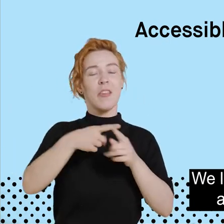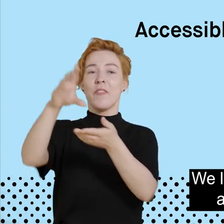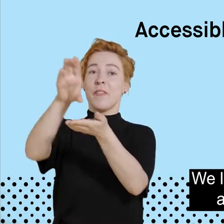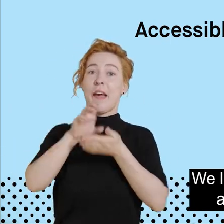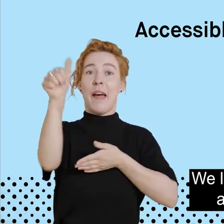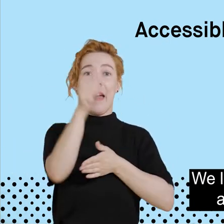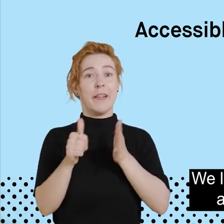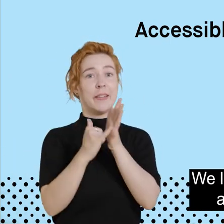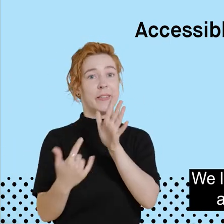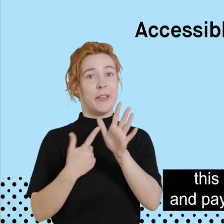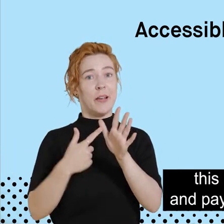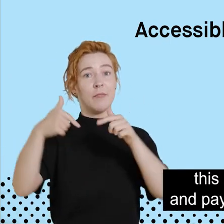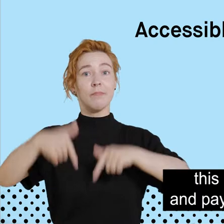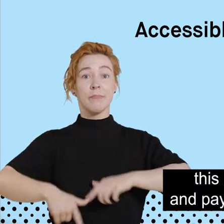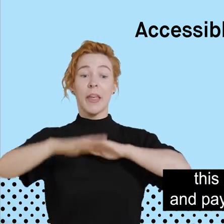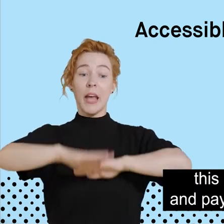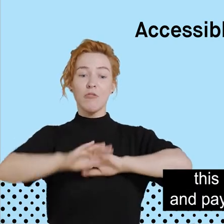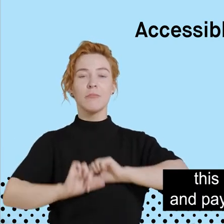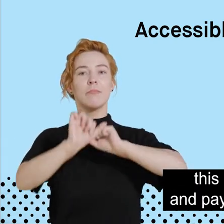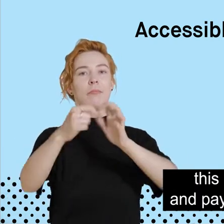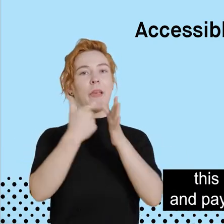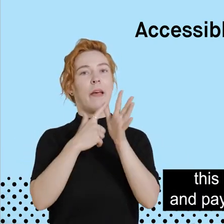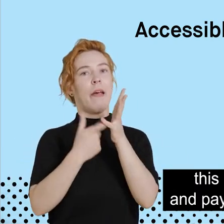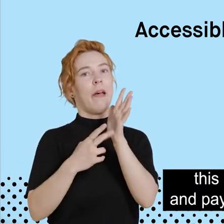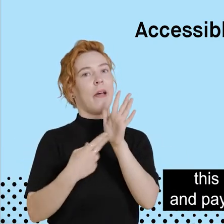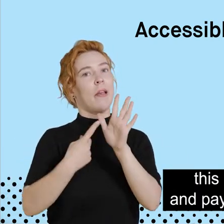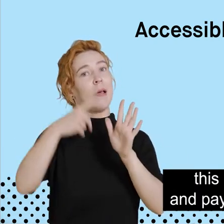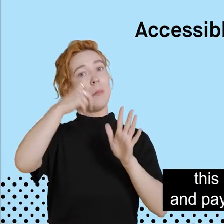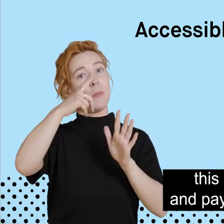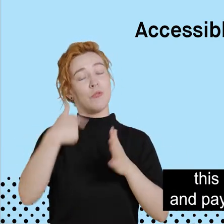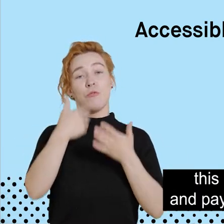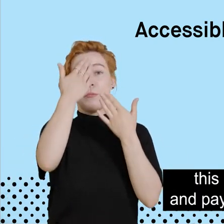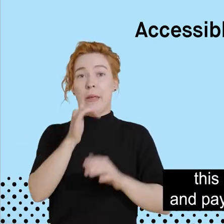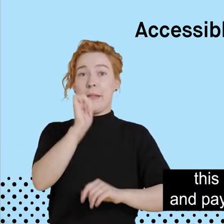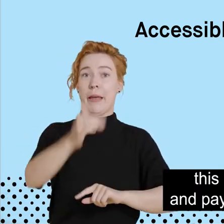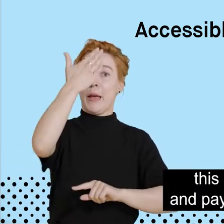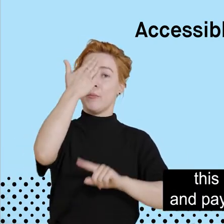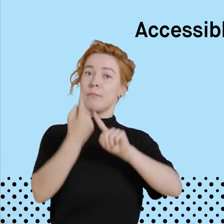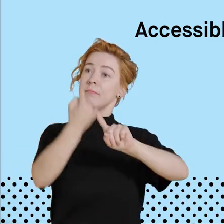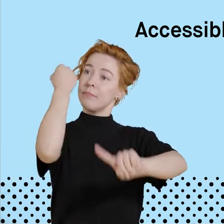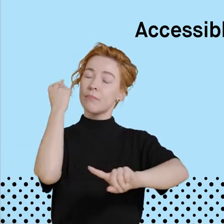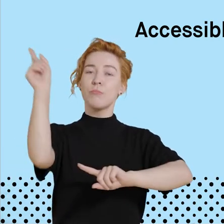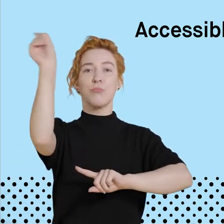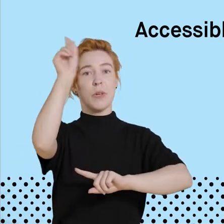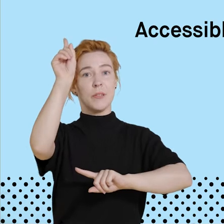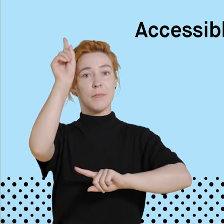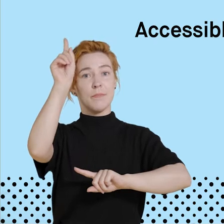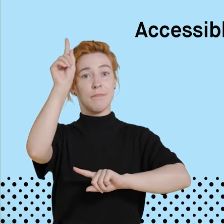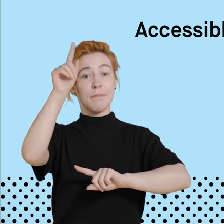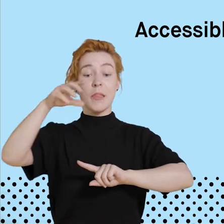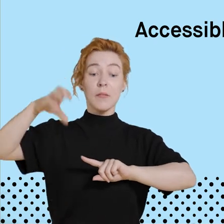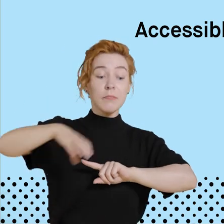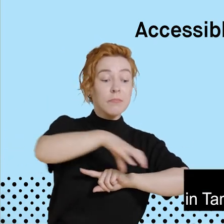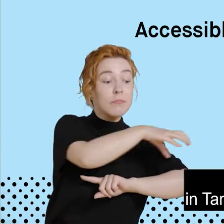Country and recognize the significance this land holds to the Kaurna people and pay respect to elders past and present. The cultural institutions